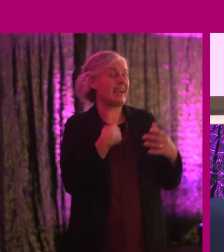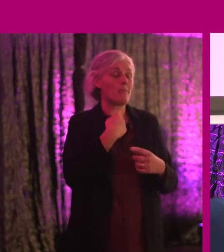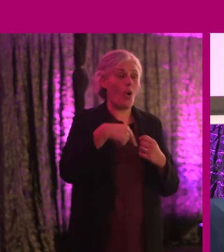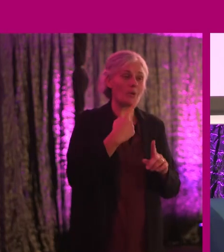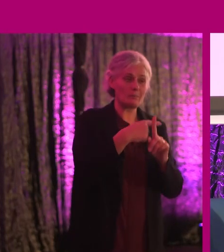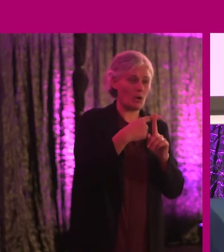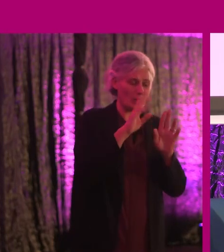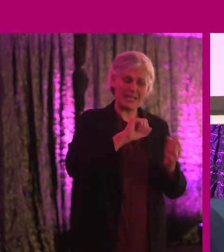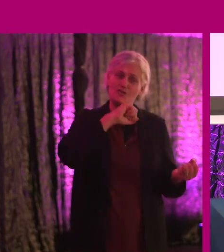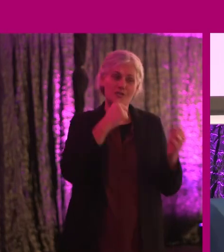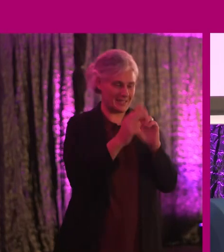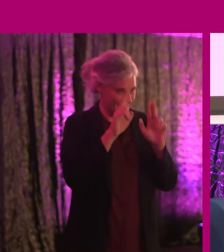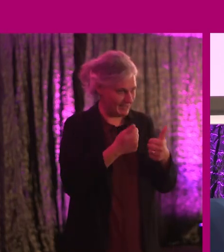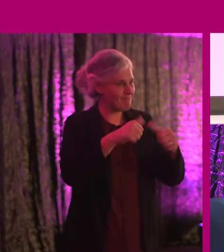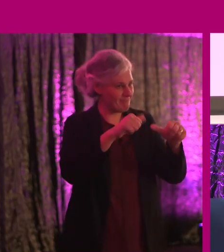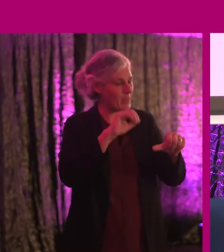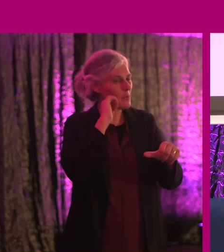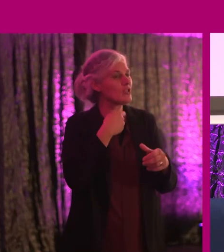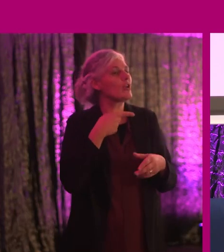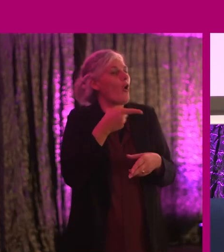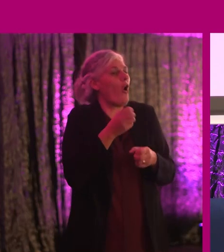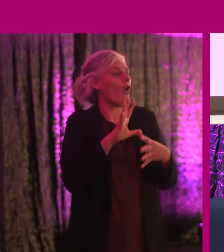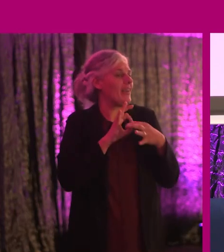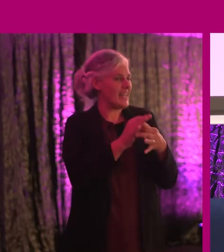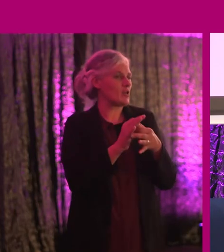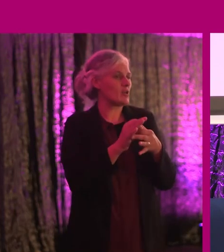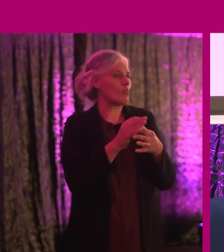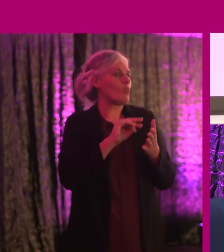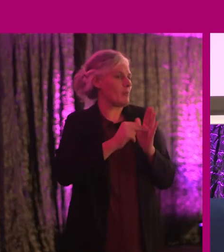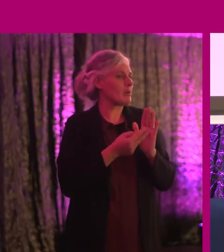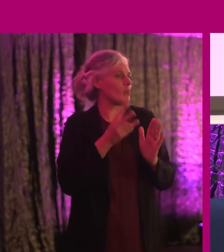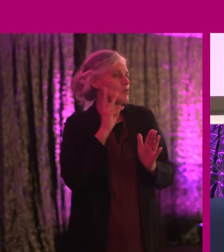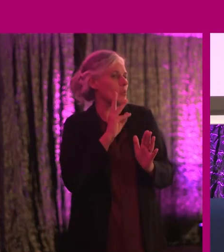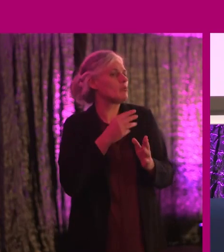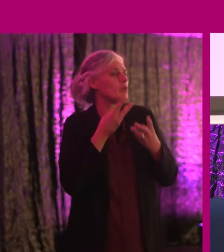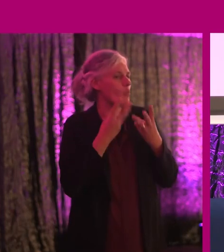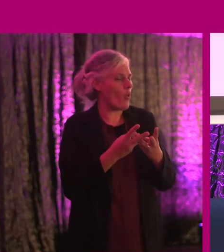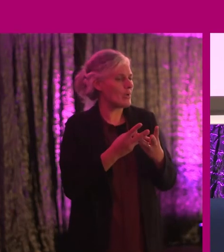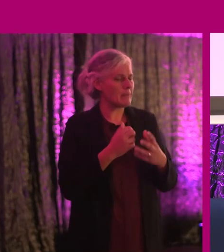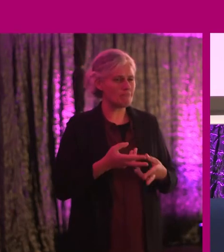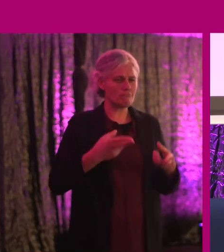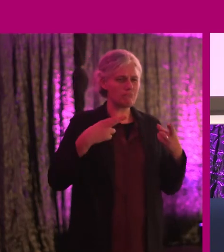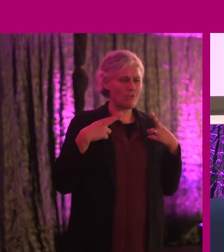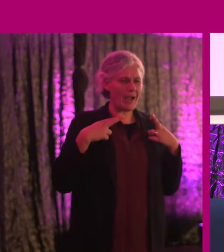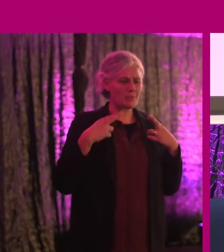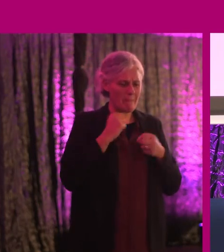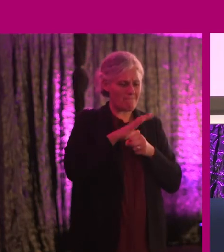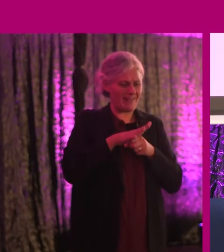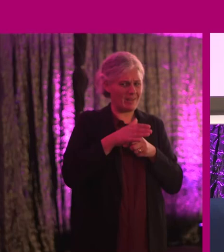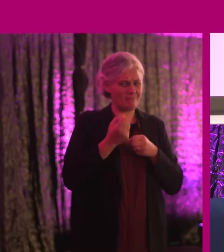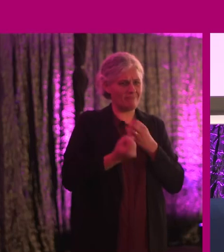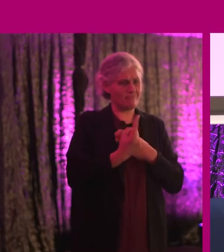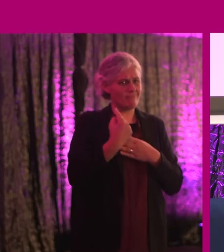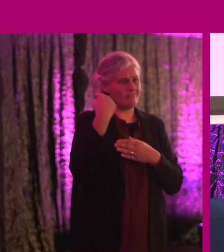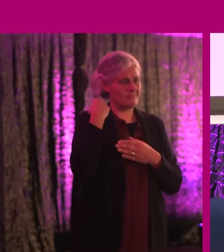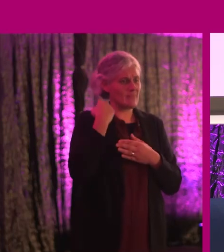we can make the change happen because it's all about will and intention. I was so proud when the pandemic came. We were one of the